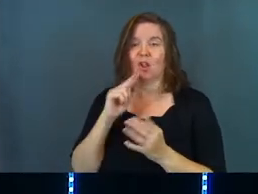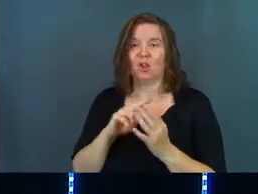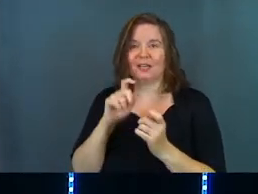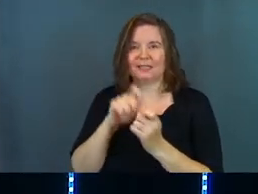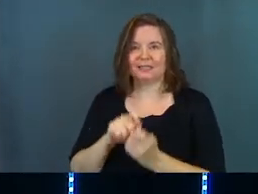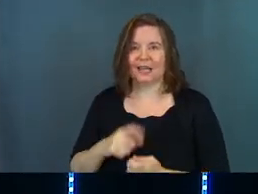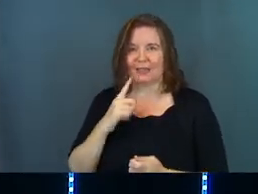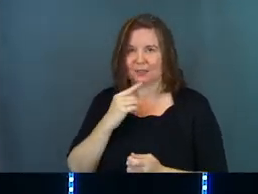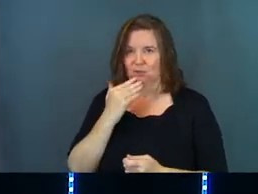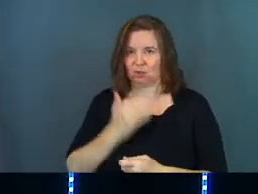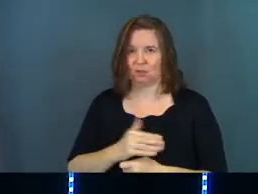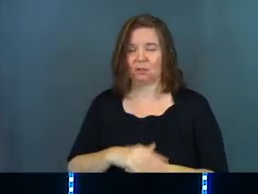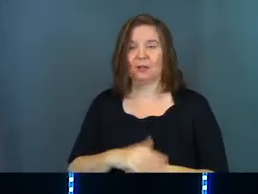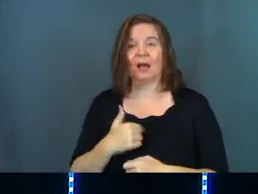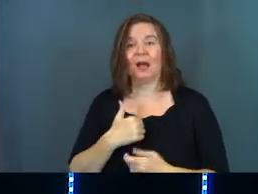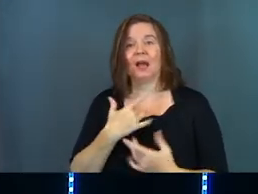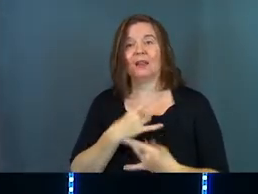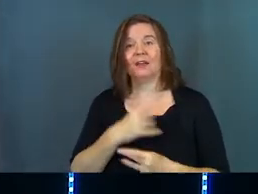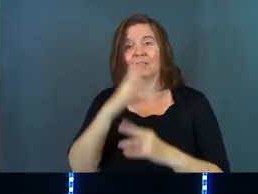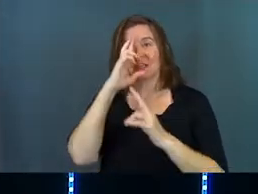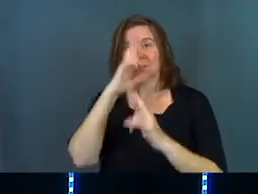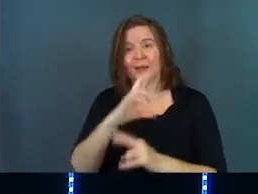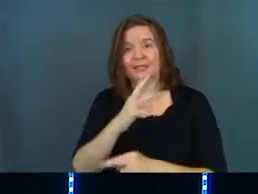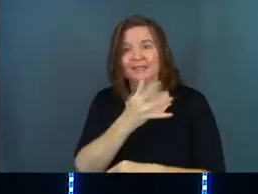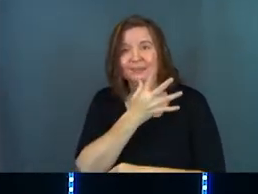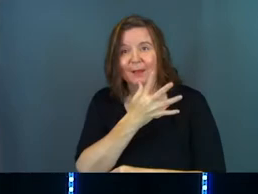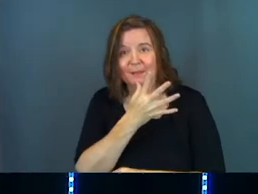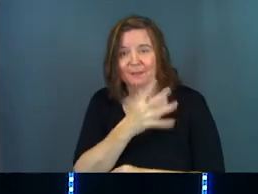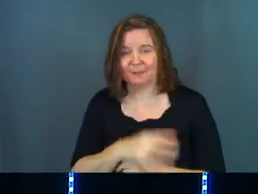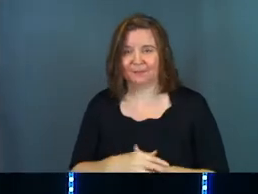details. I think they're so good. I love that he respects his mom.